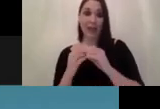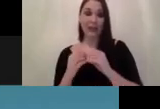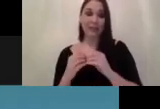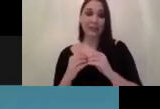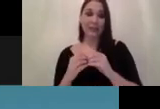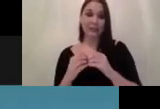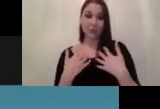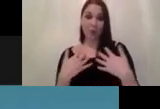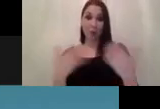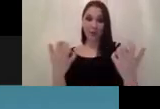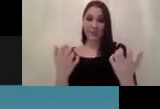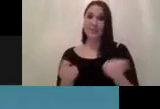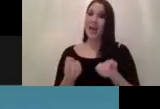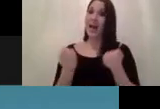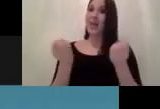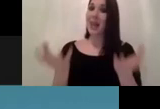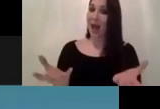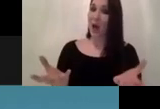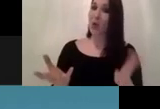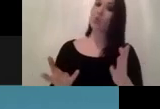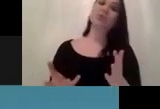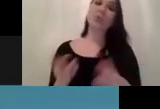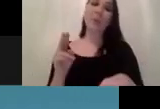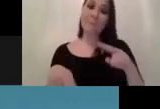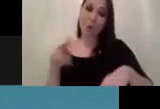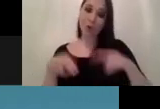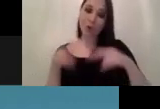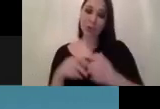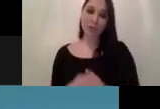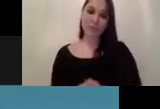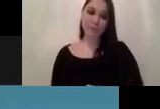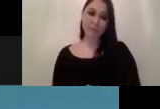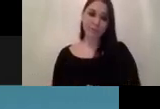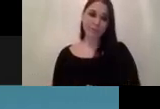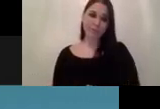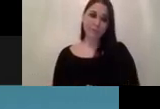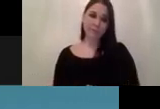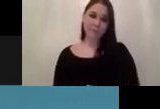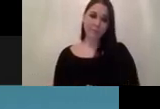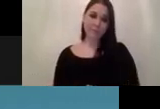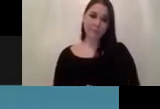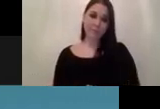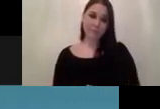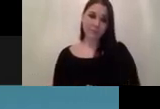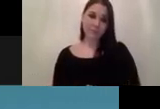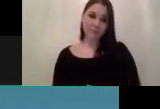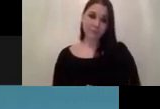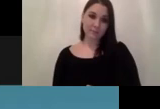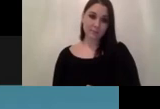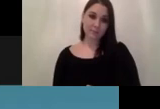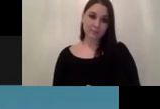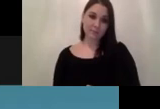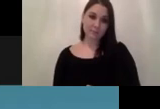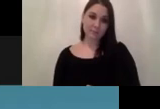allows it to be monitored what costs do i imagine well there will definitely be a cloud